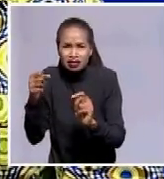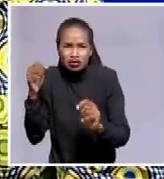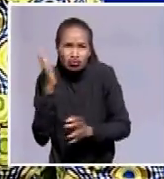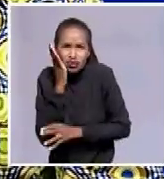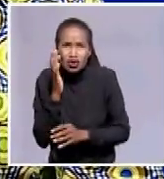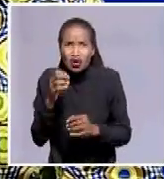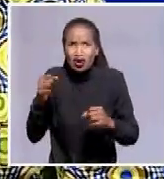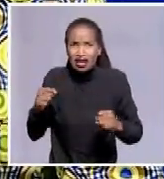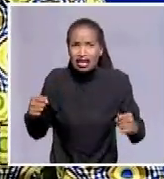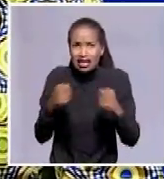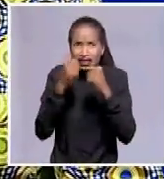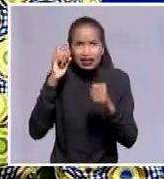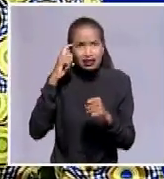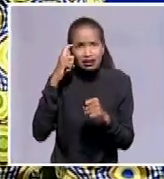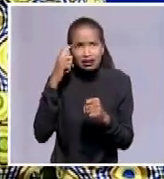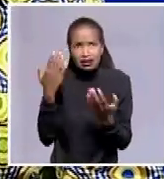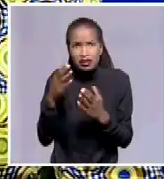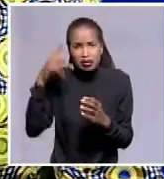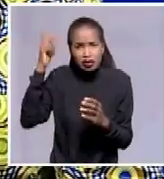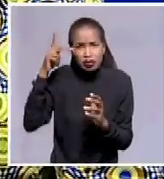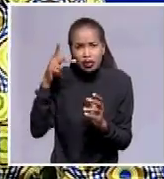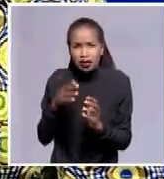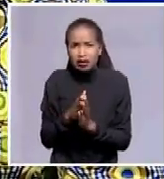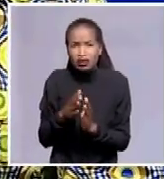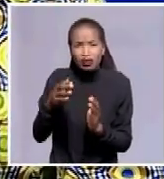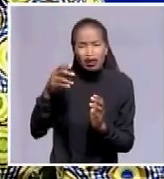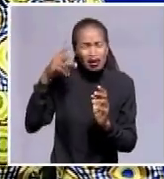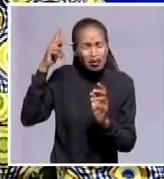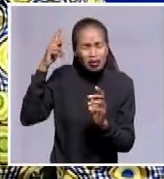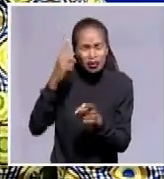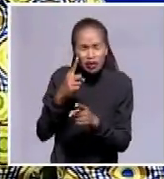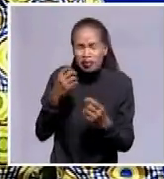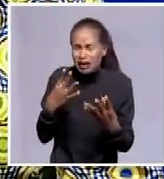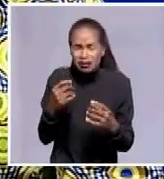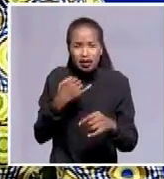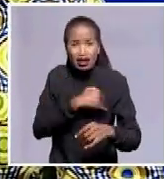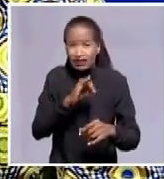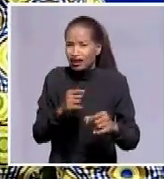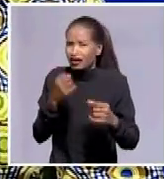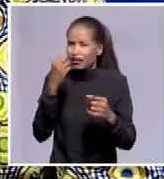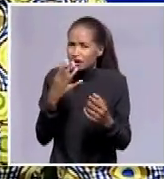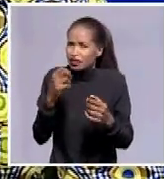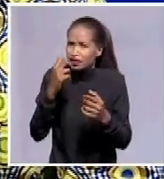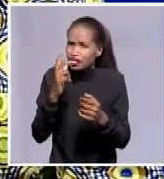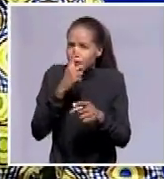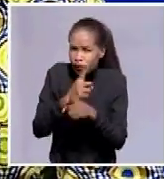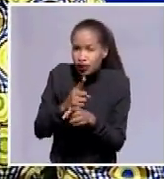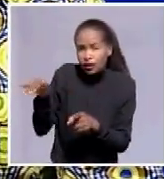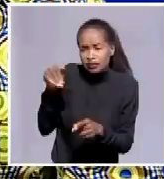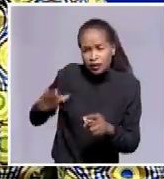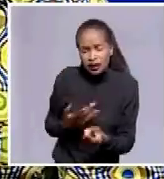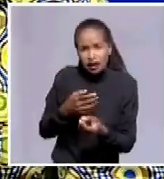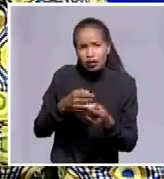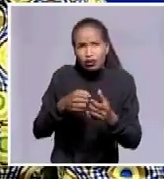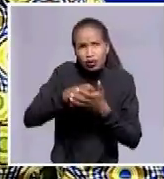that could be seen as a possible political assassination attempt on his life. There were so many things. I mean, he's somebody who was tormented, basically.